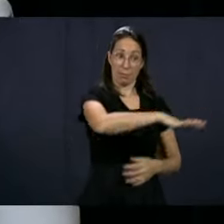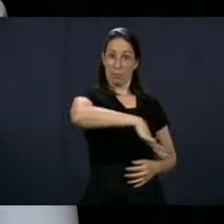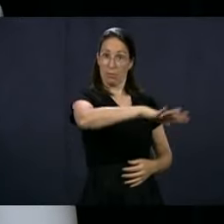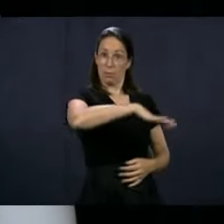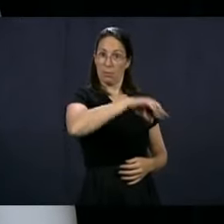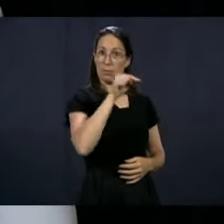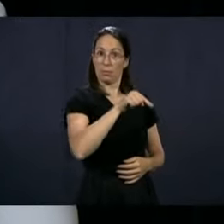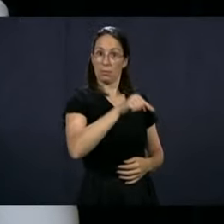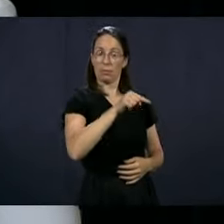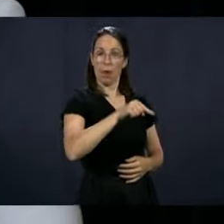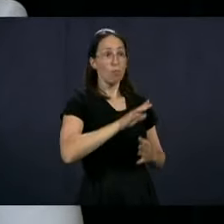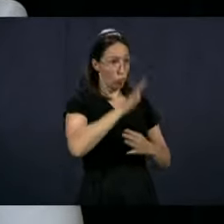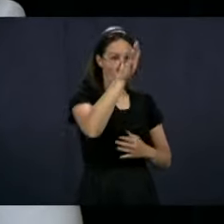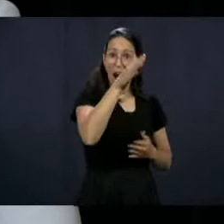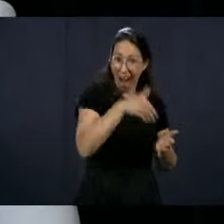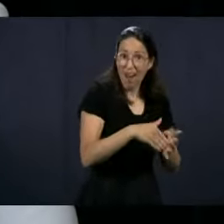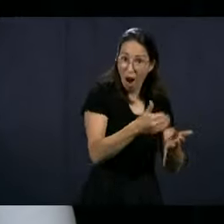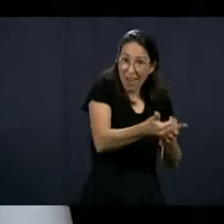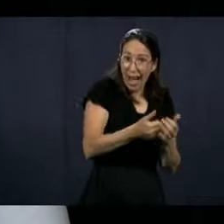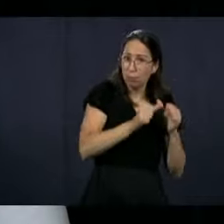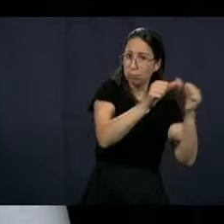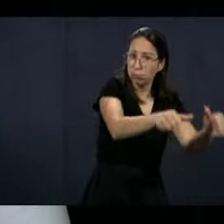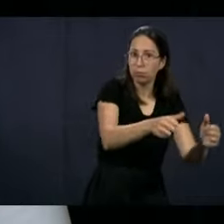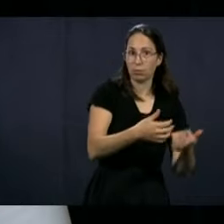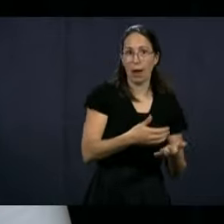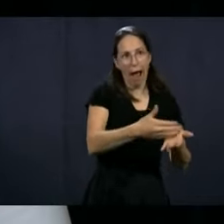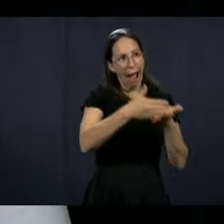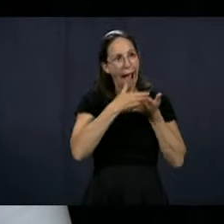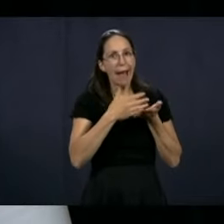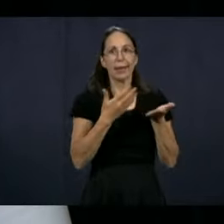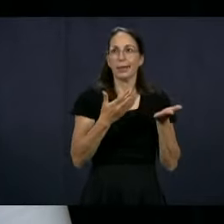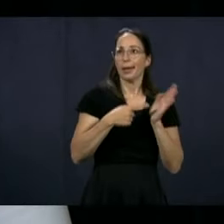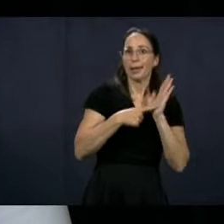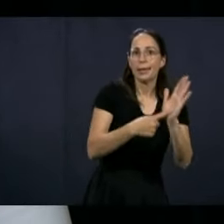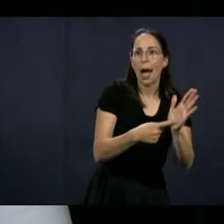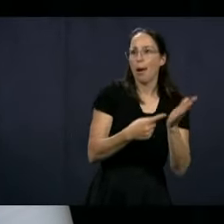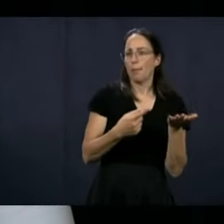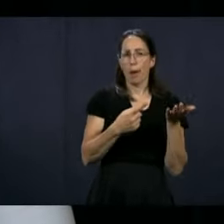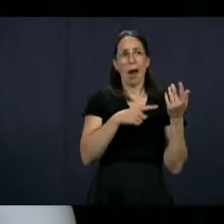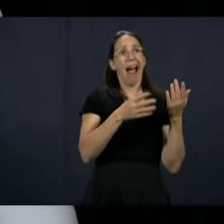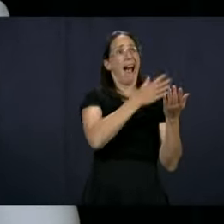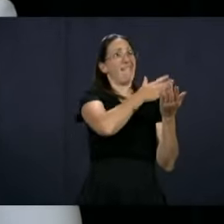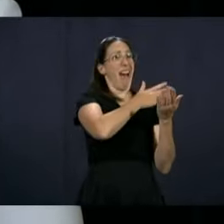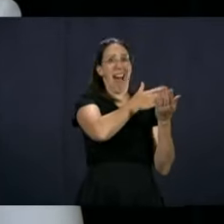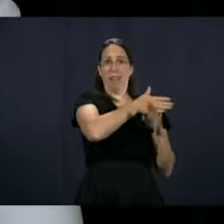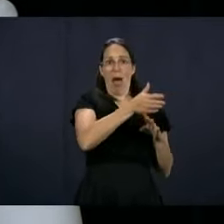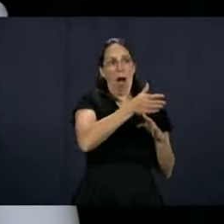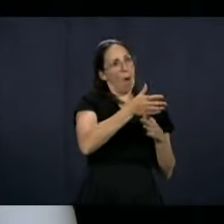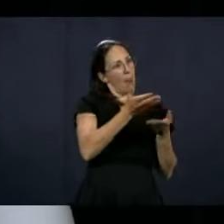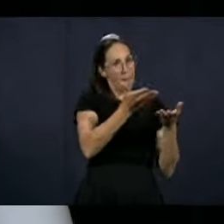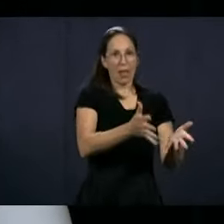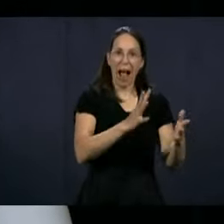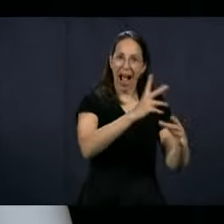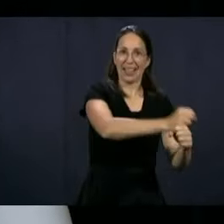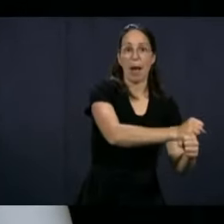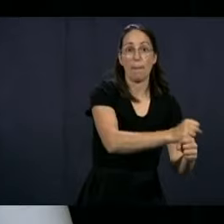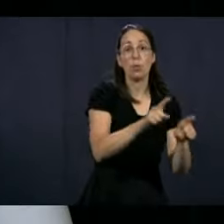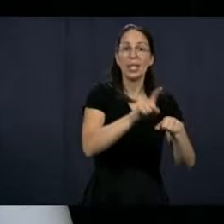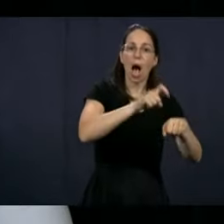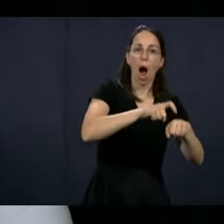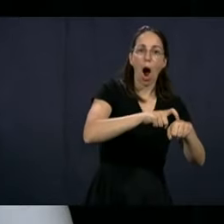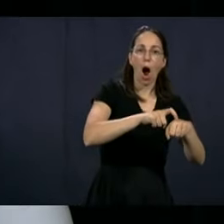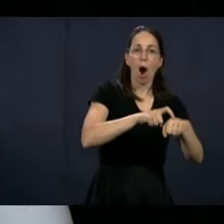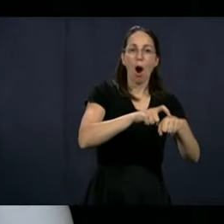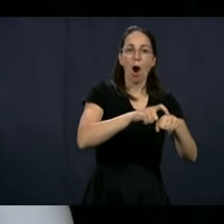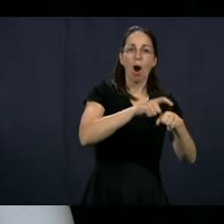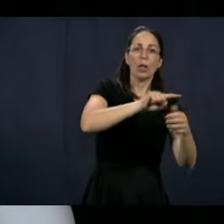However, those virtual rooms are going to stay after. They're going to be part of what is going to help us reduce the accumulated cases and